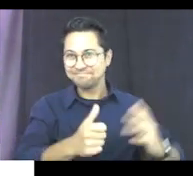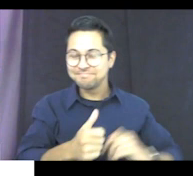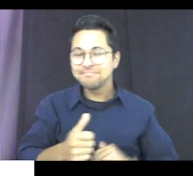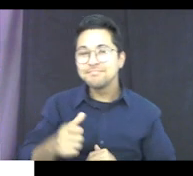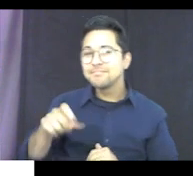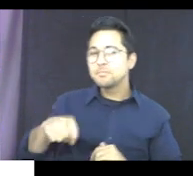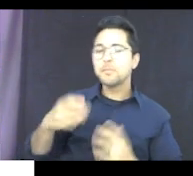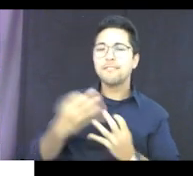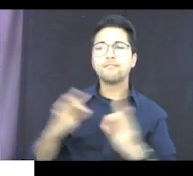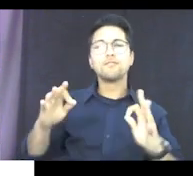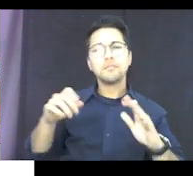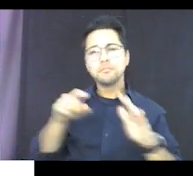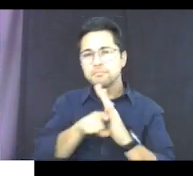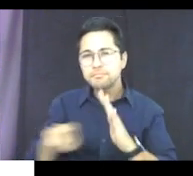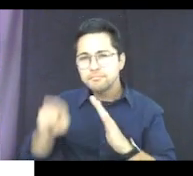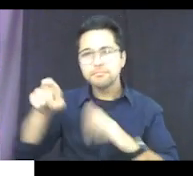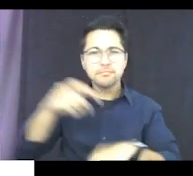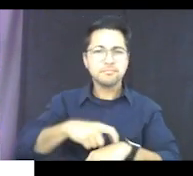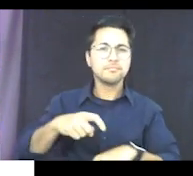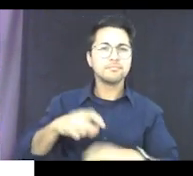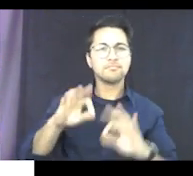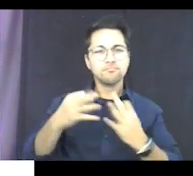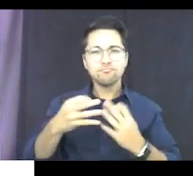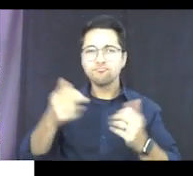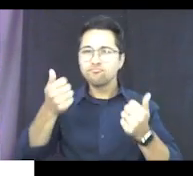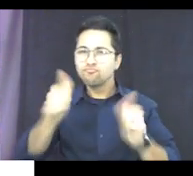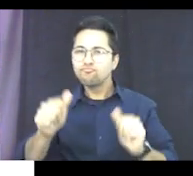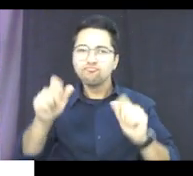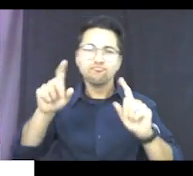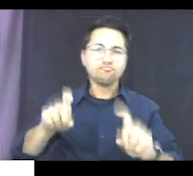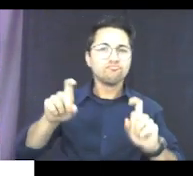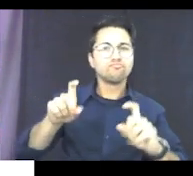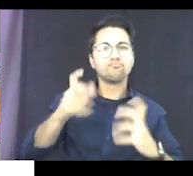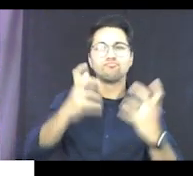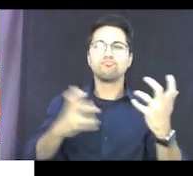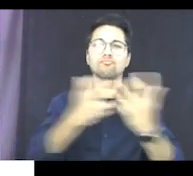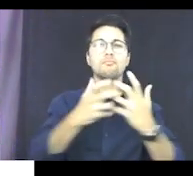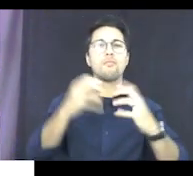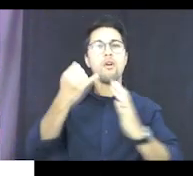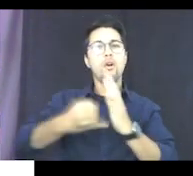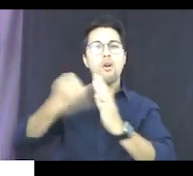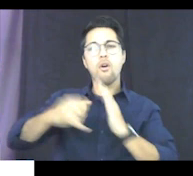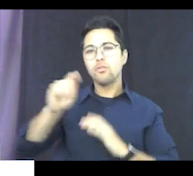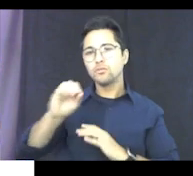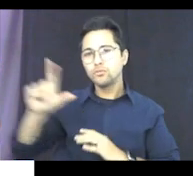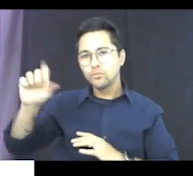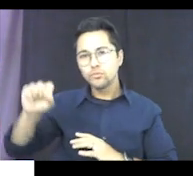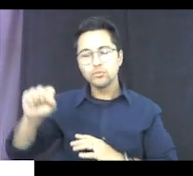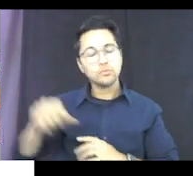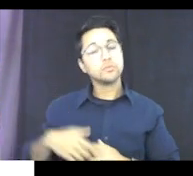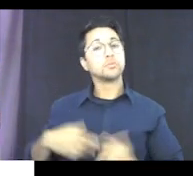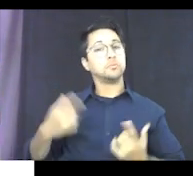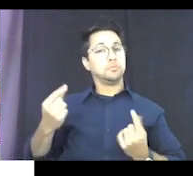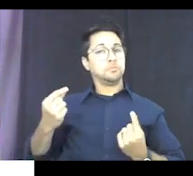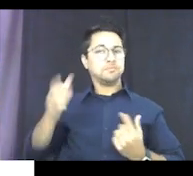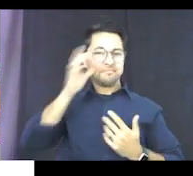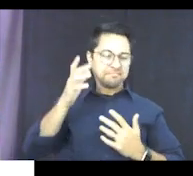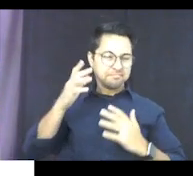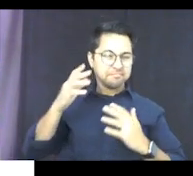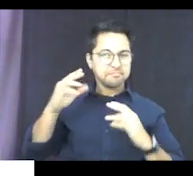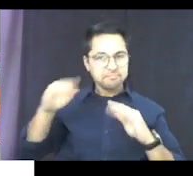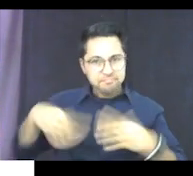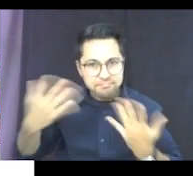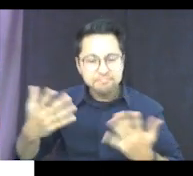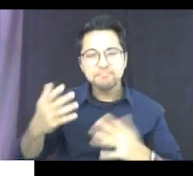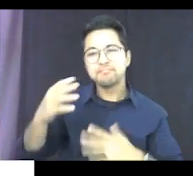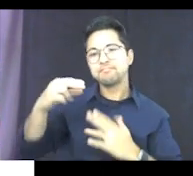exploration time for families to try out adapted art tools and materials. So instead, we're going to provide some slides and I'm going to show you some of the materials